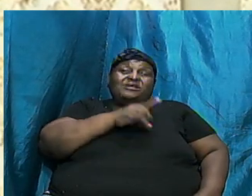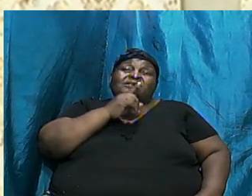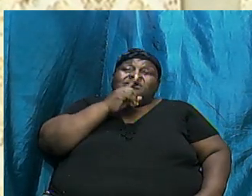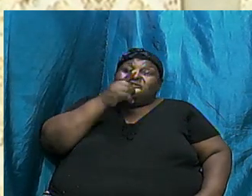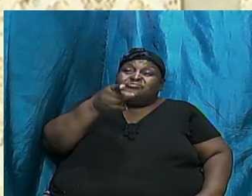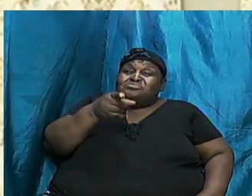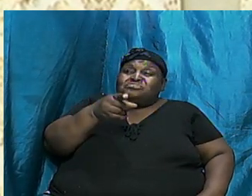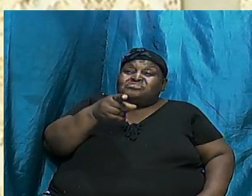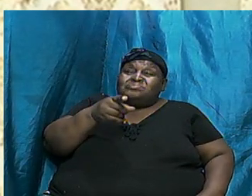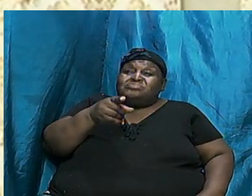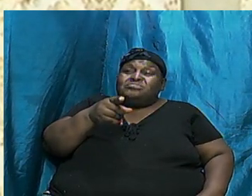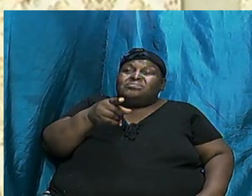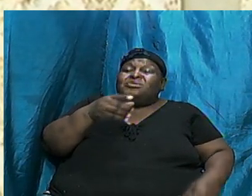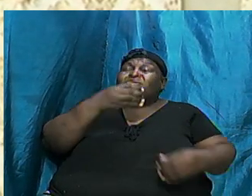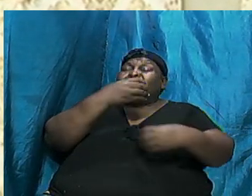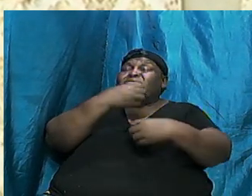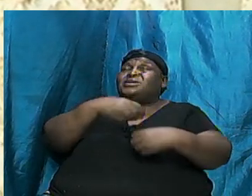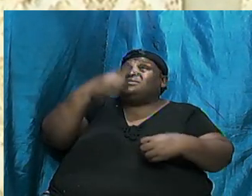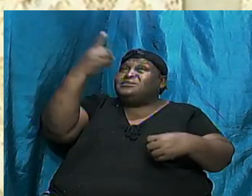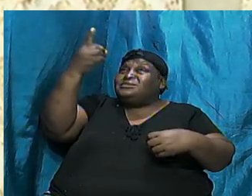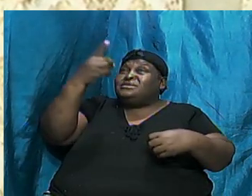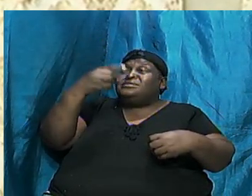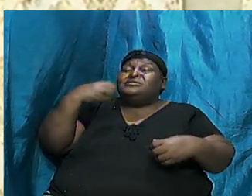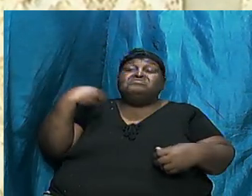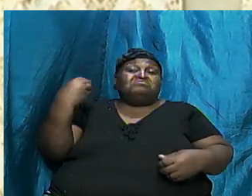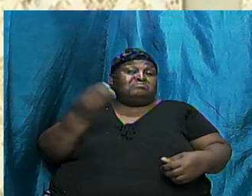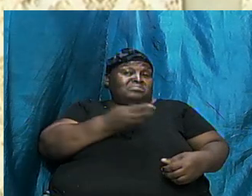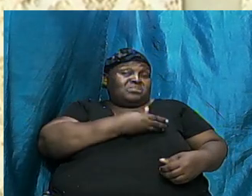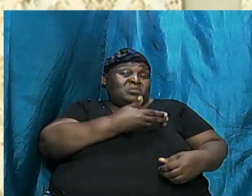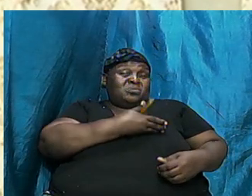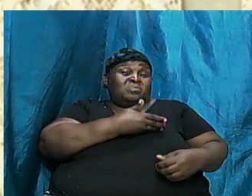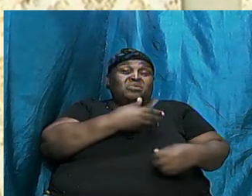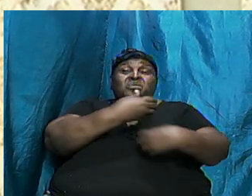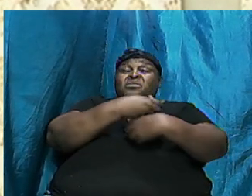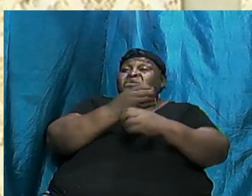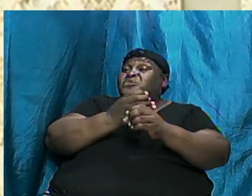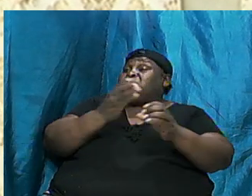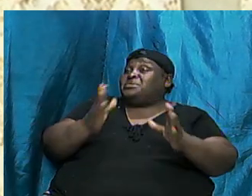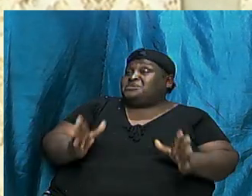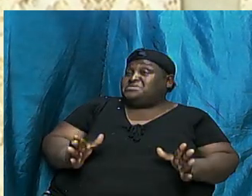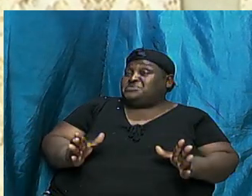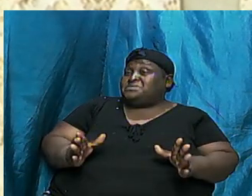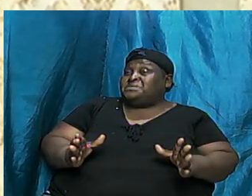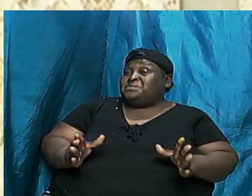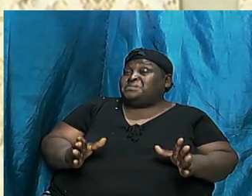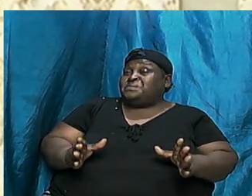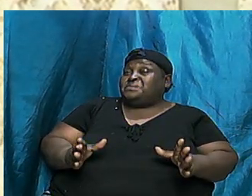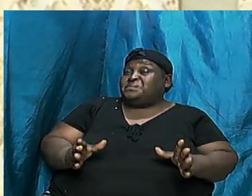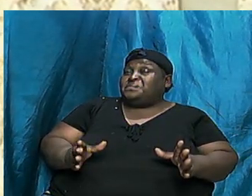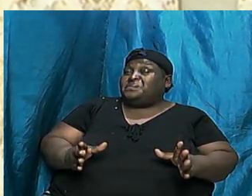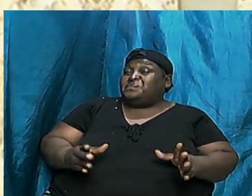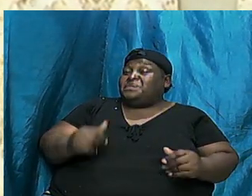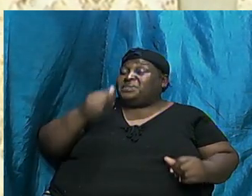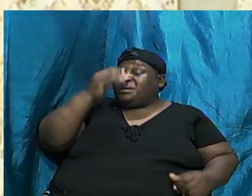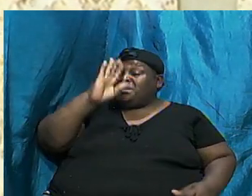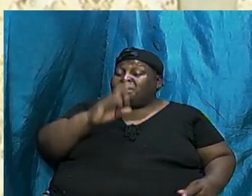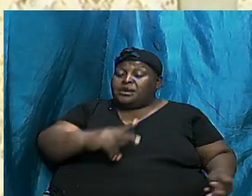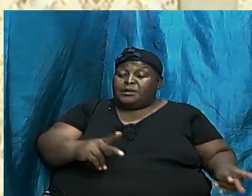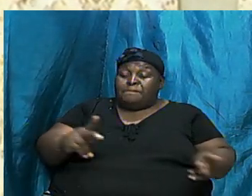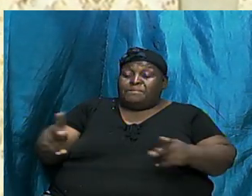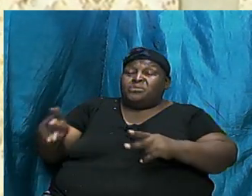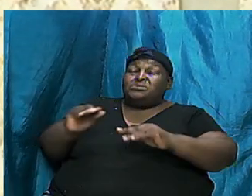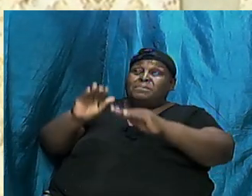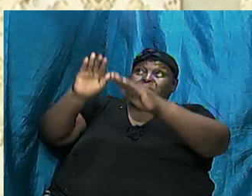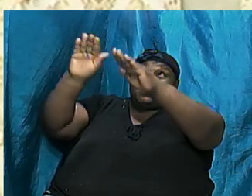indeed a creator and so he just said in the beginning God and then he placed the mountains